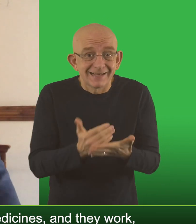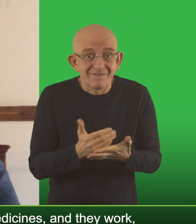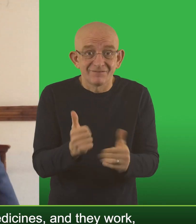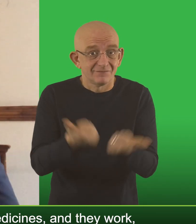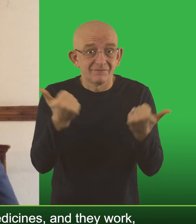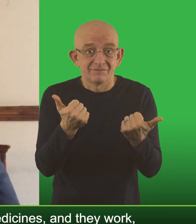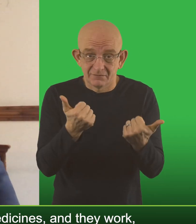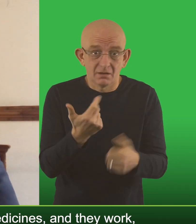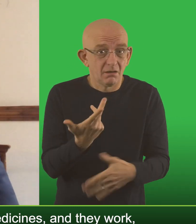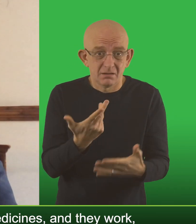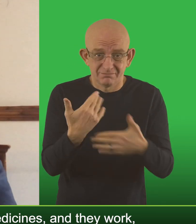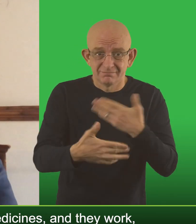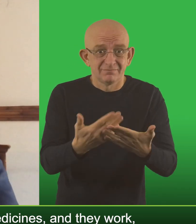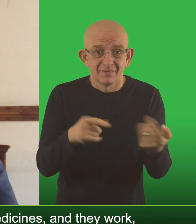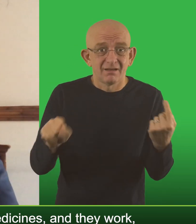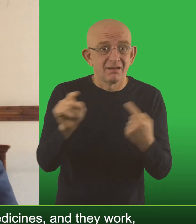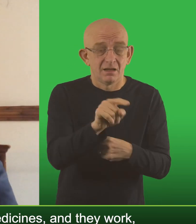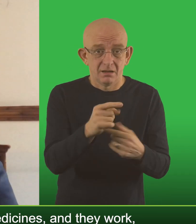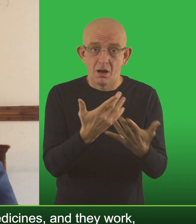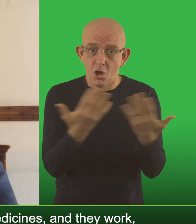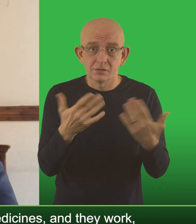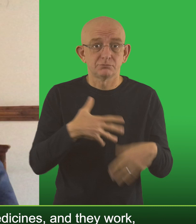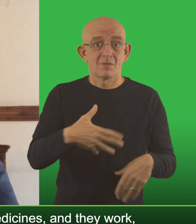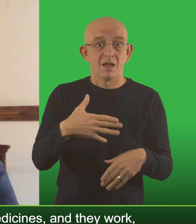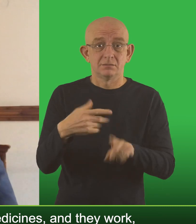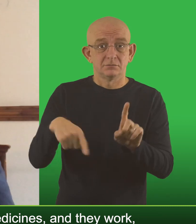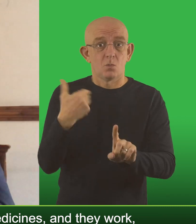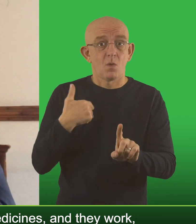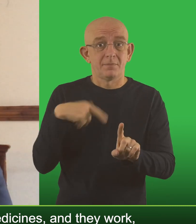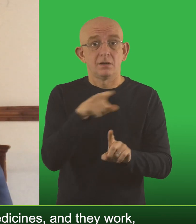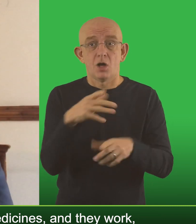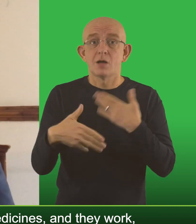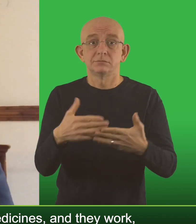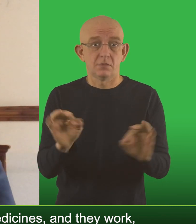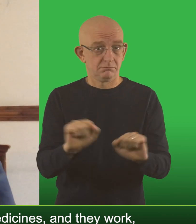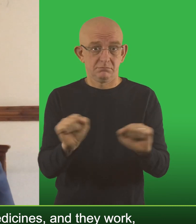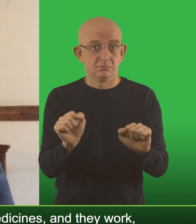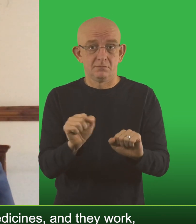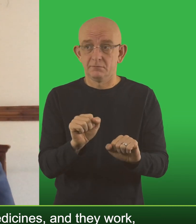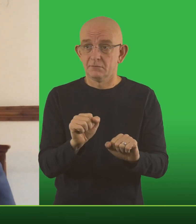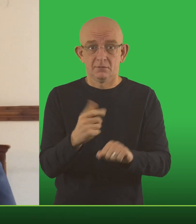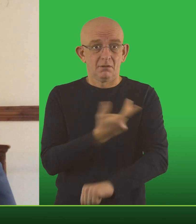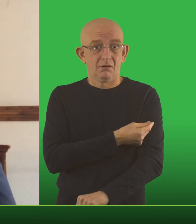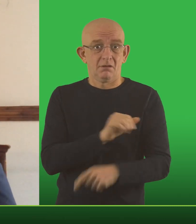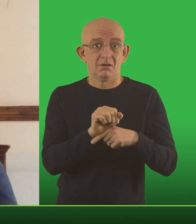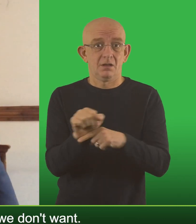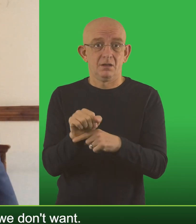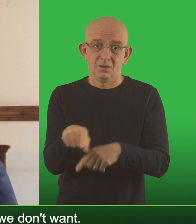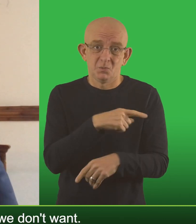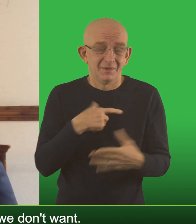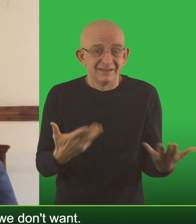effective medicines and they work and there are unvaccinated pregnant women who do end up in hospital and